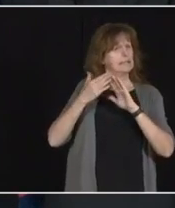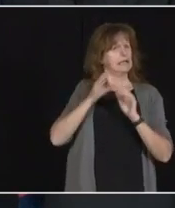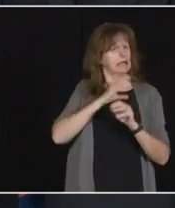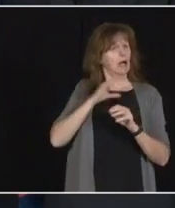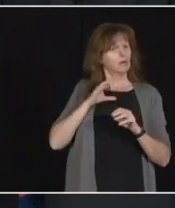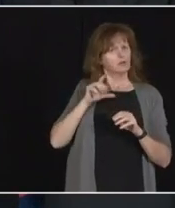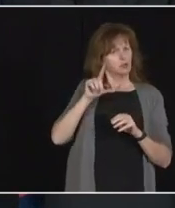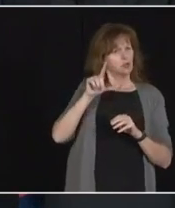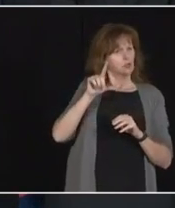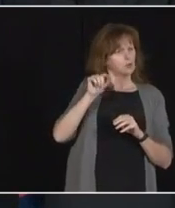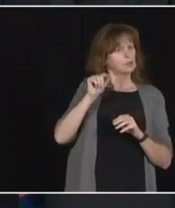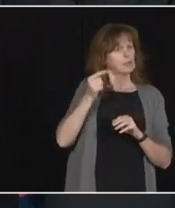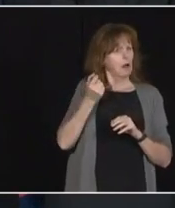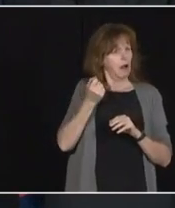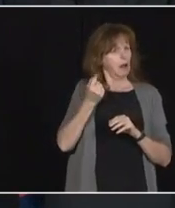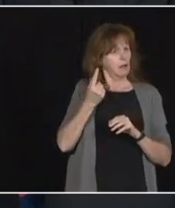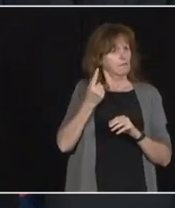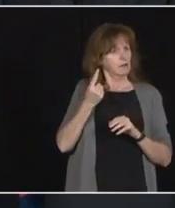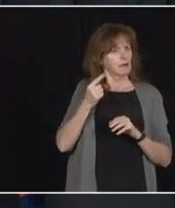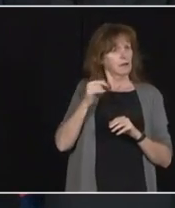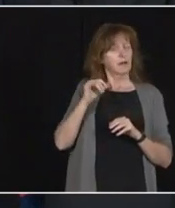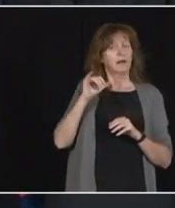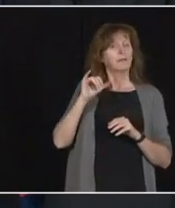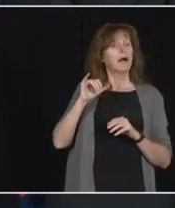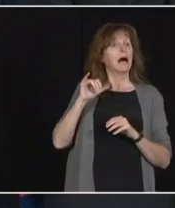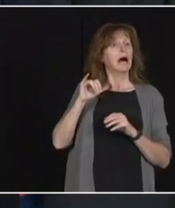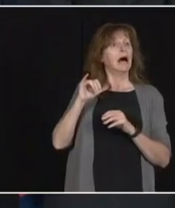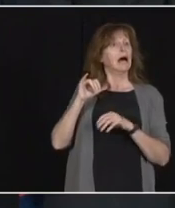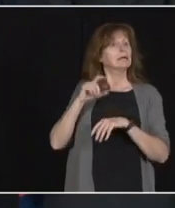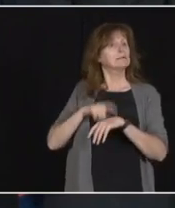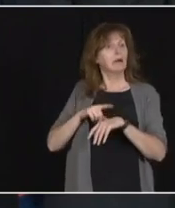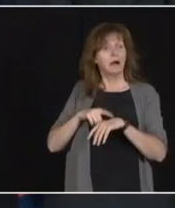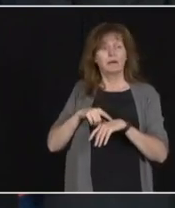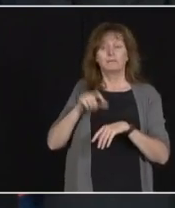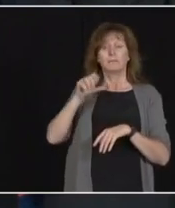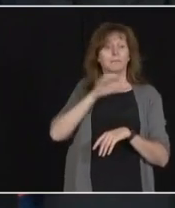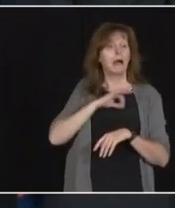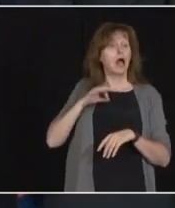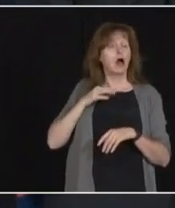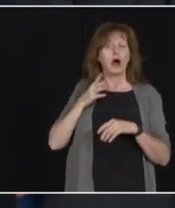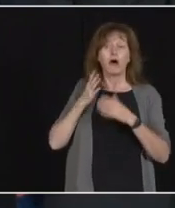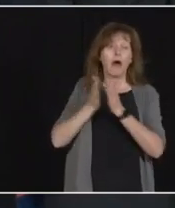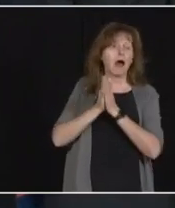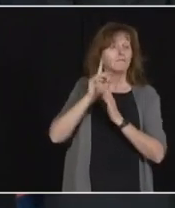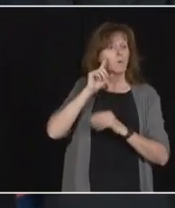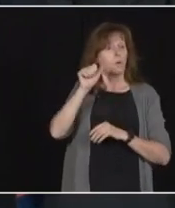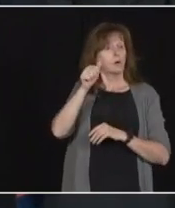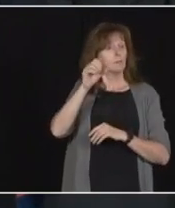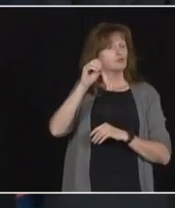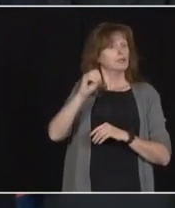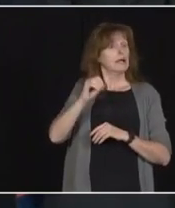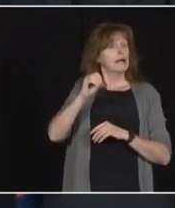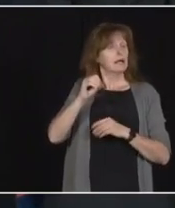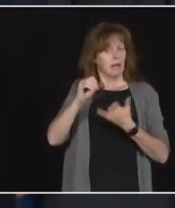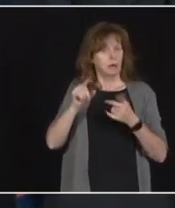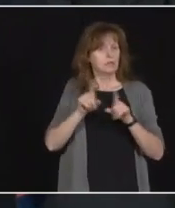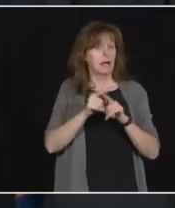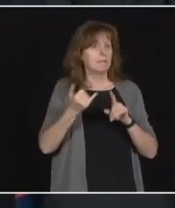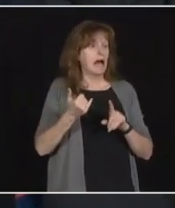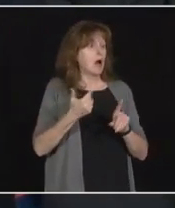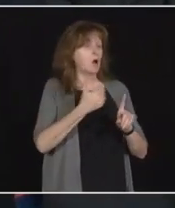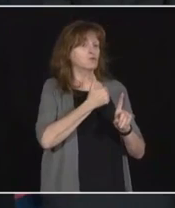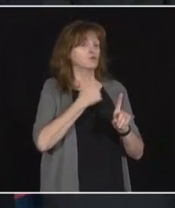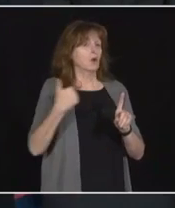Toronto police to find reductions of around 10% which is the same amount some councillors are currently proposing as redistributed from the police budget.